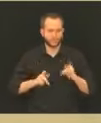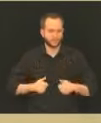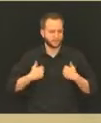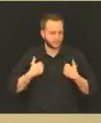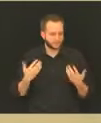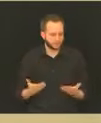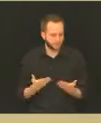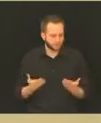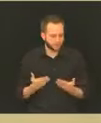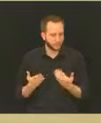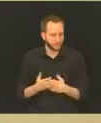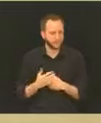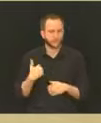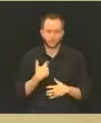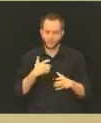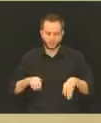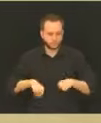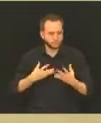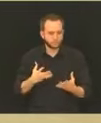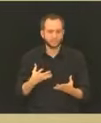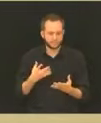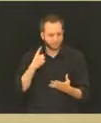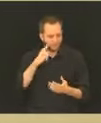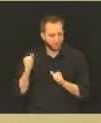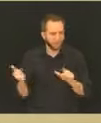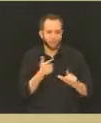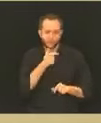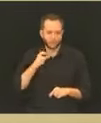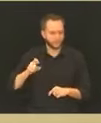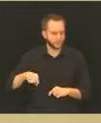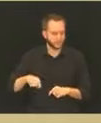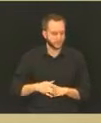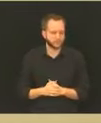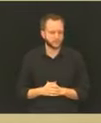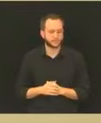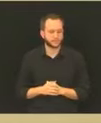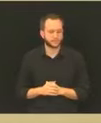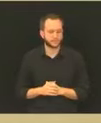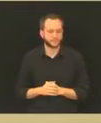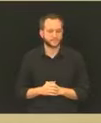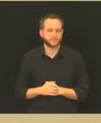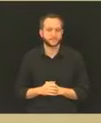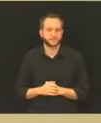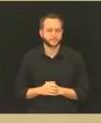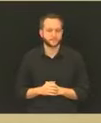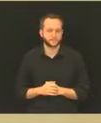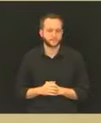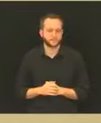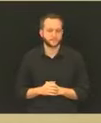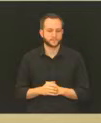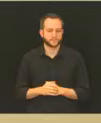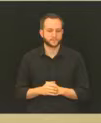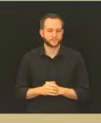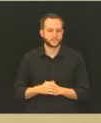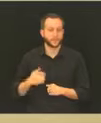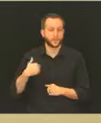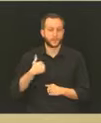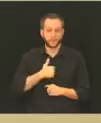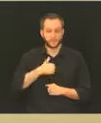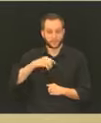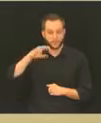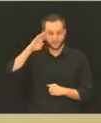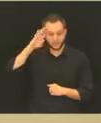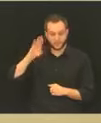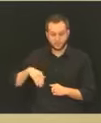for those that are able to take the vaccine. And so we also know that we don't have all the vaccines